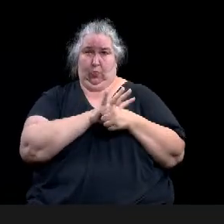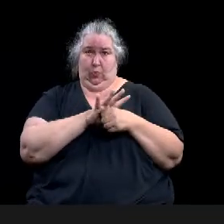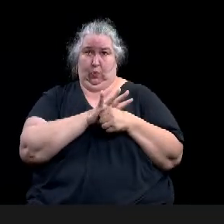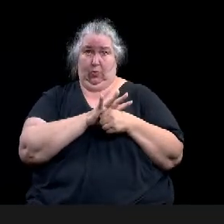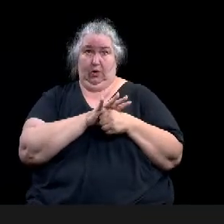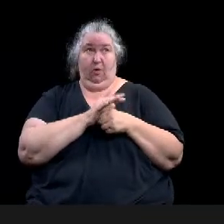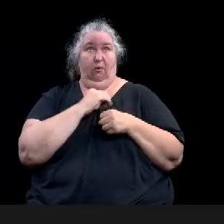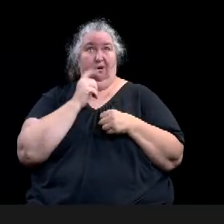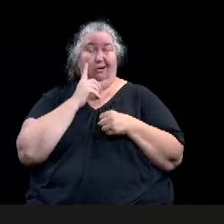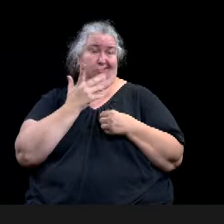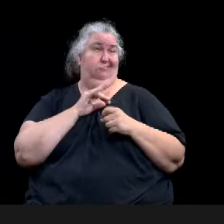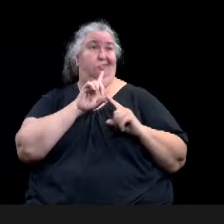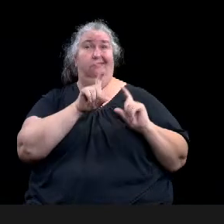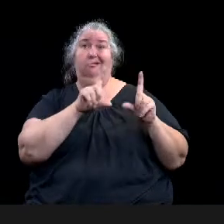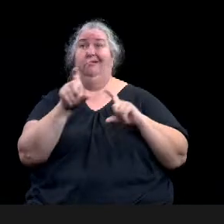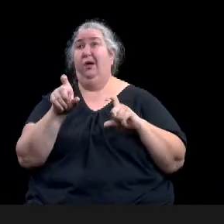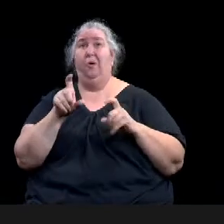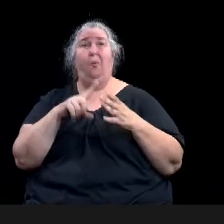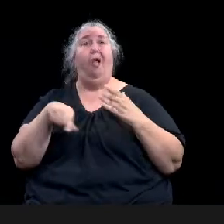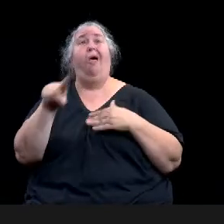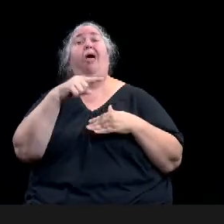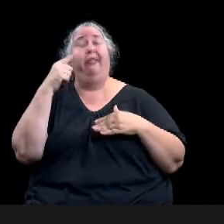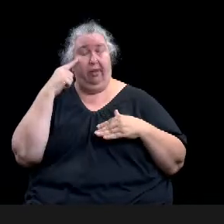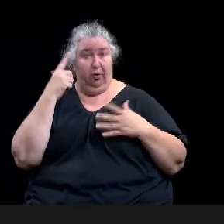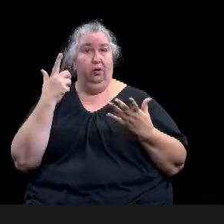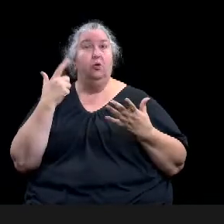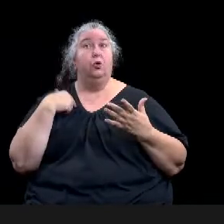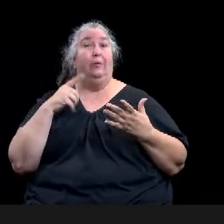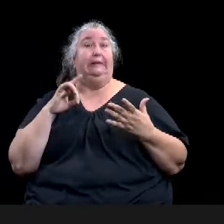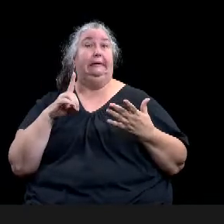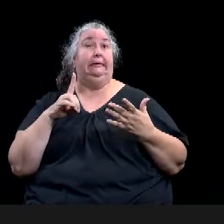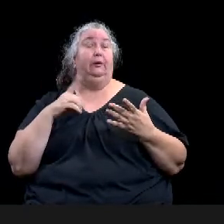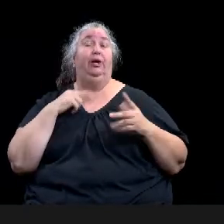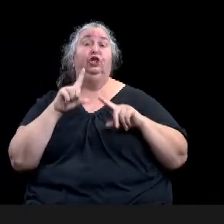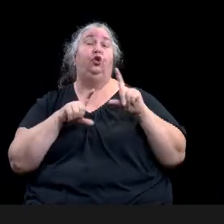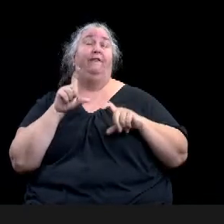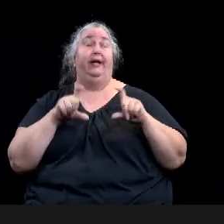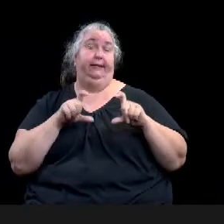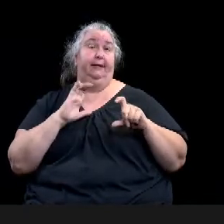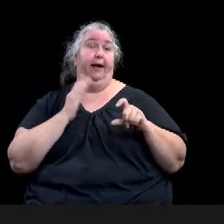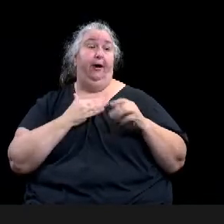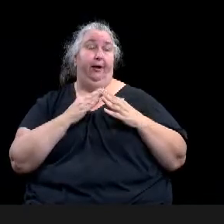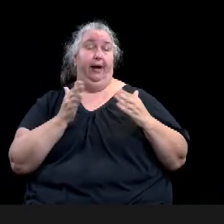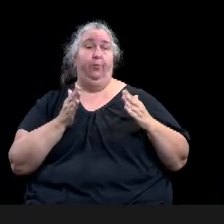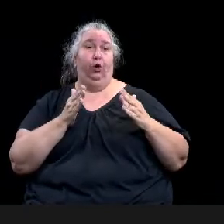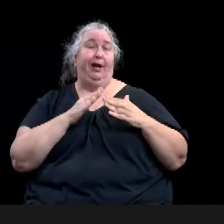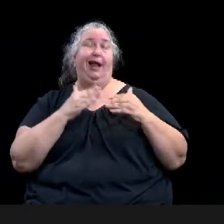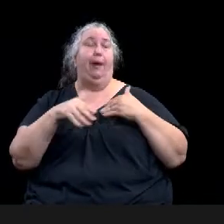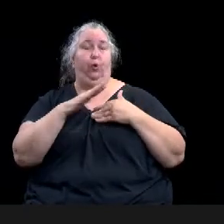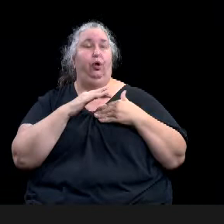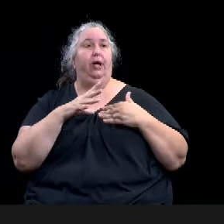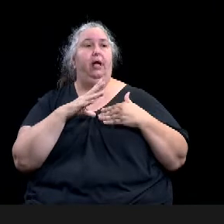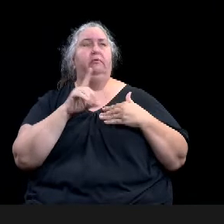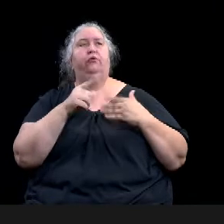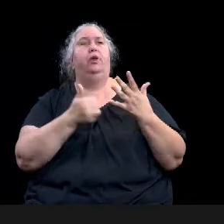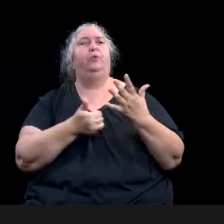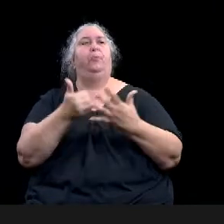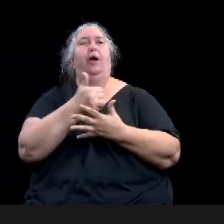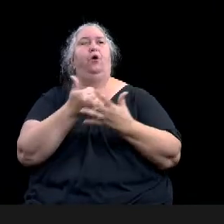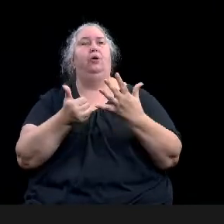um, community improvement efforts that they would like to see in their neighborhoods, what were, you know, you know, what were their areas of concern,